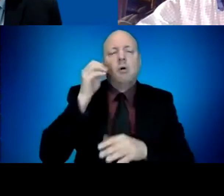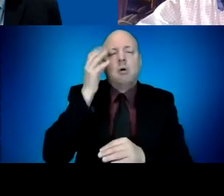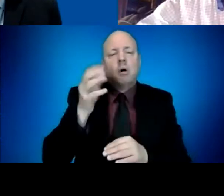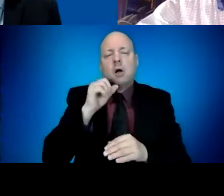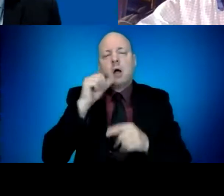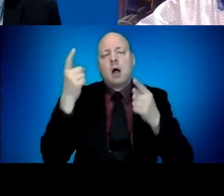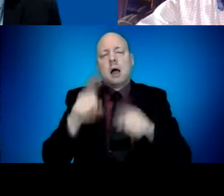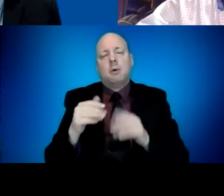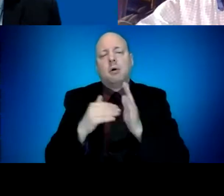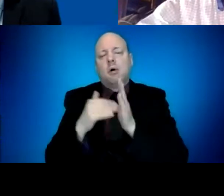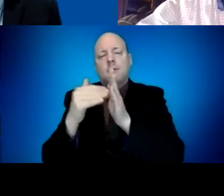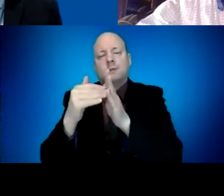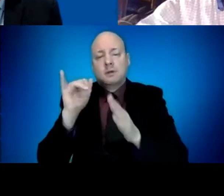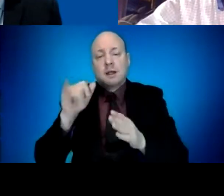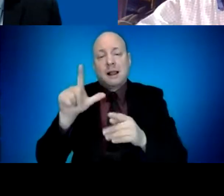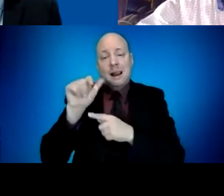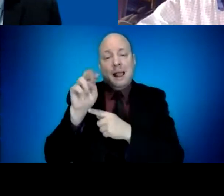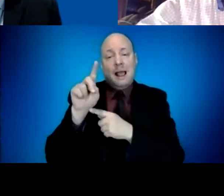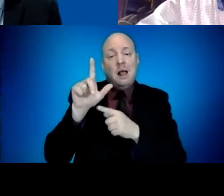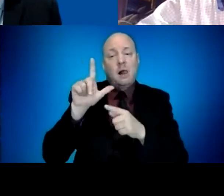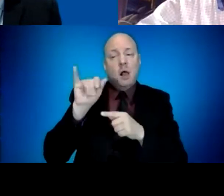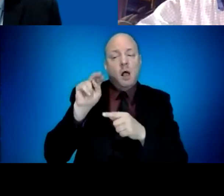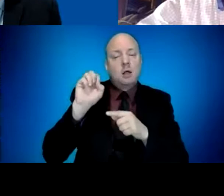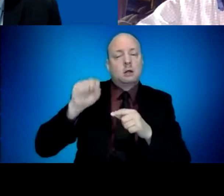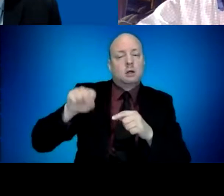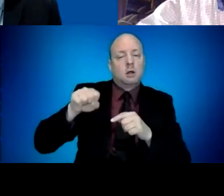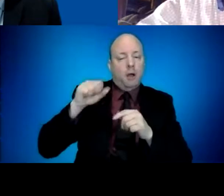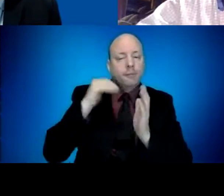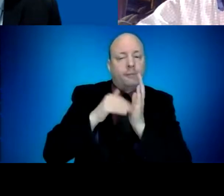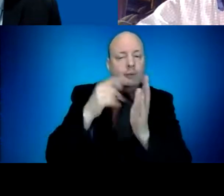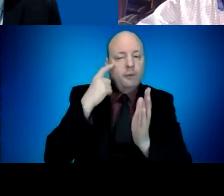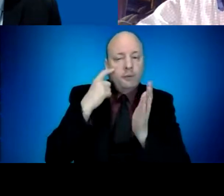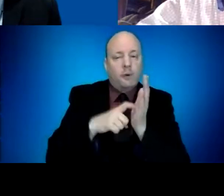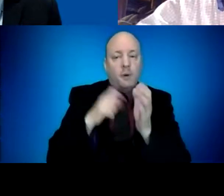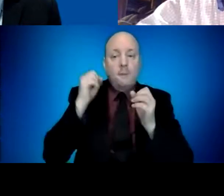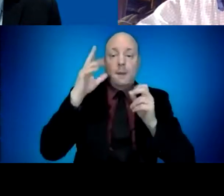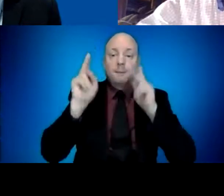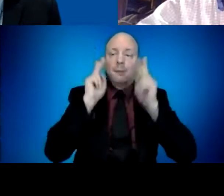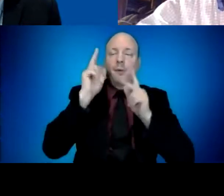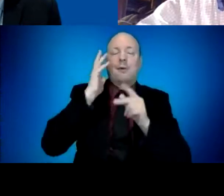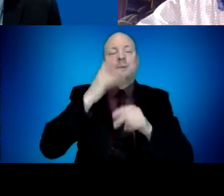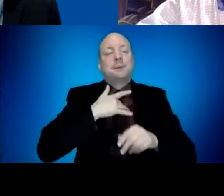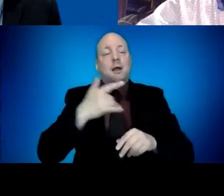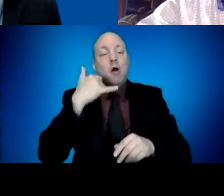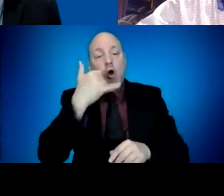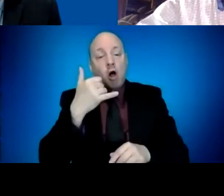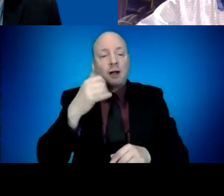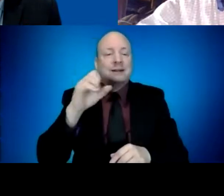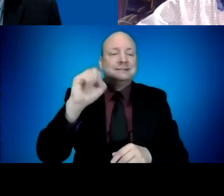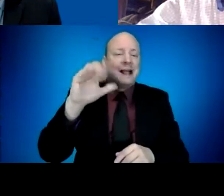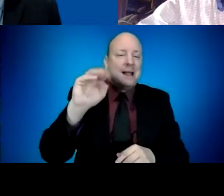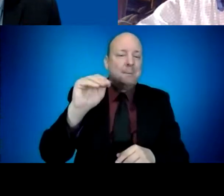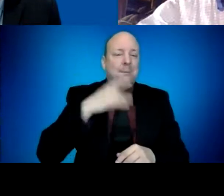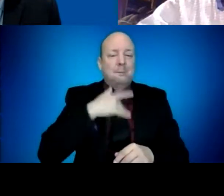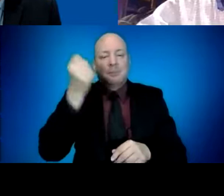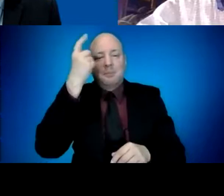volume of scam calls that go to landlines is overwhelming. It's one of the opportunities of working from home is to hear how